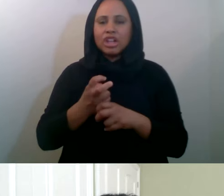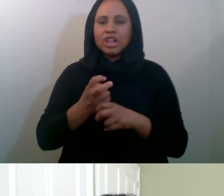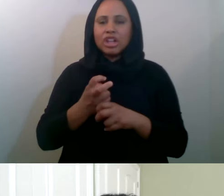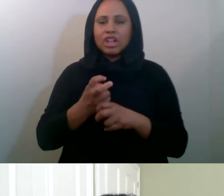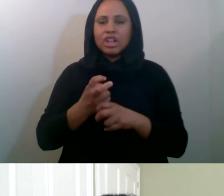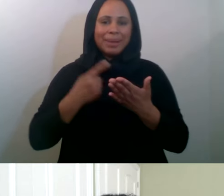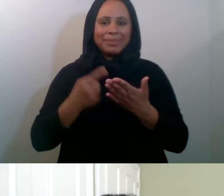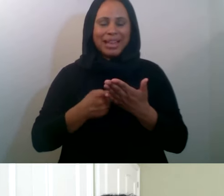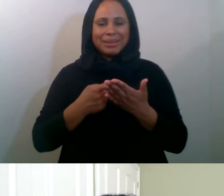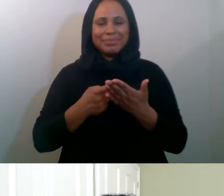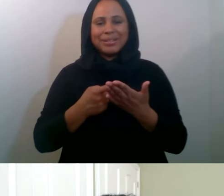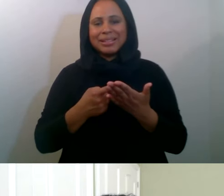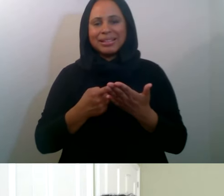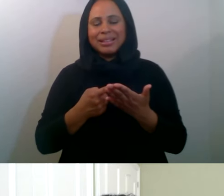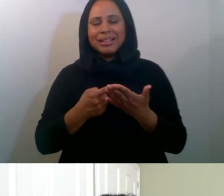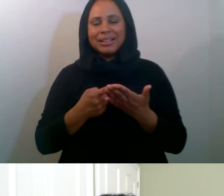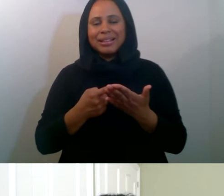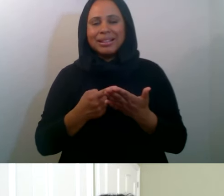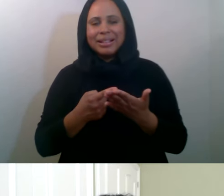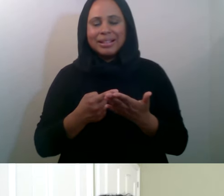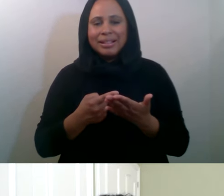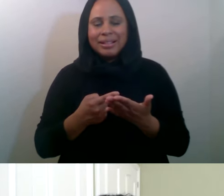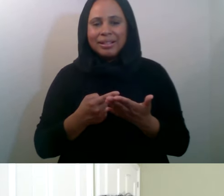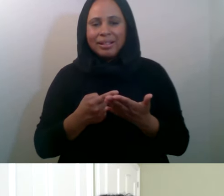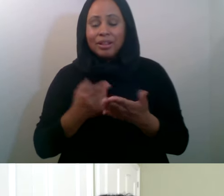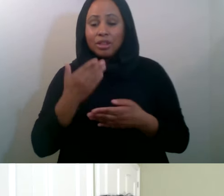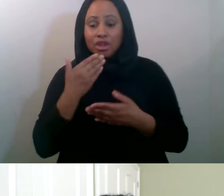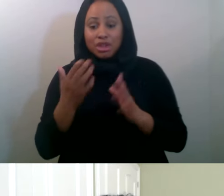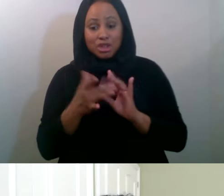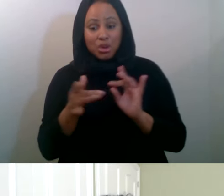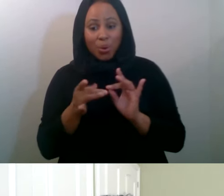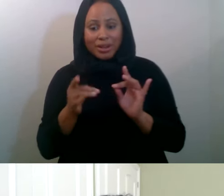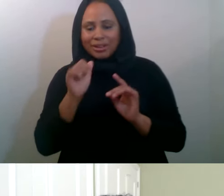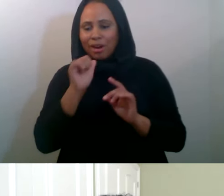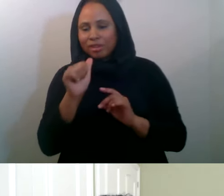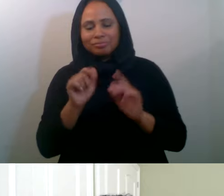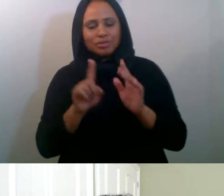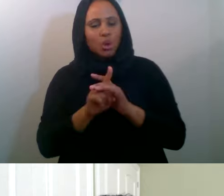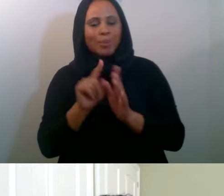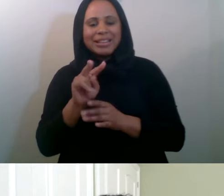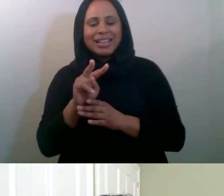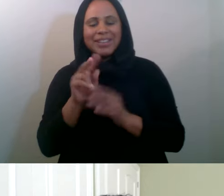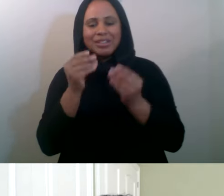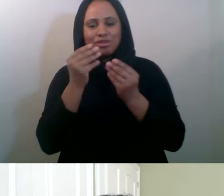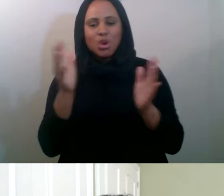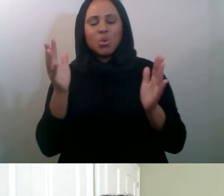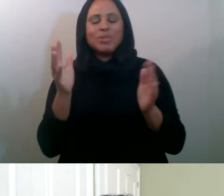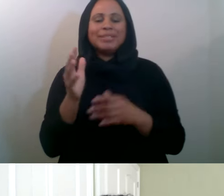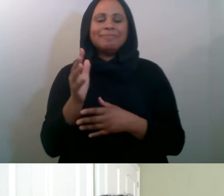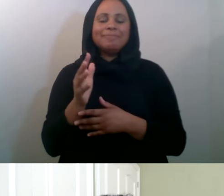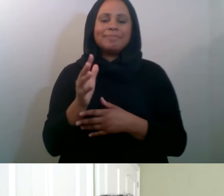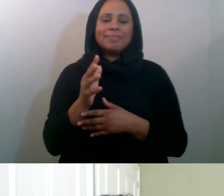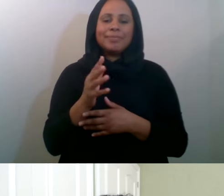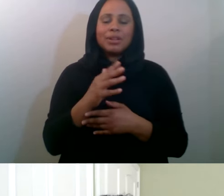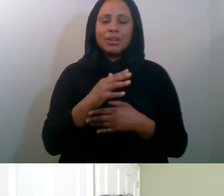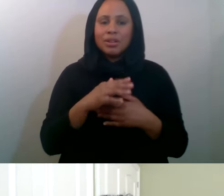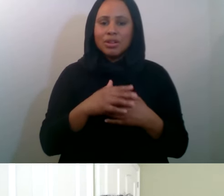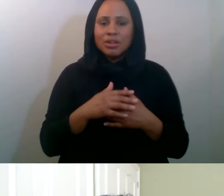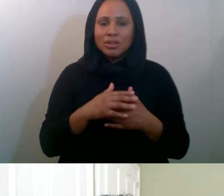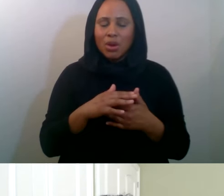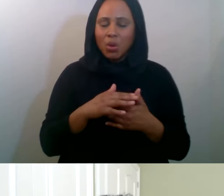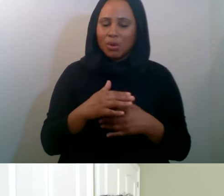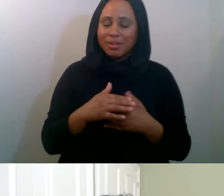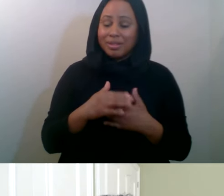stories, unless they're super sensationalized, aren't exciting to share as much as bad news is. And so, you know, all of us doing incredible work in the trenches and within our